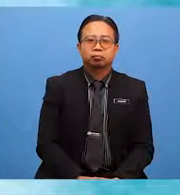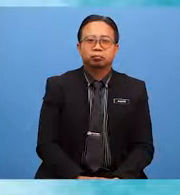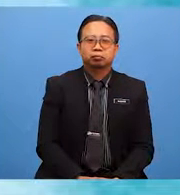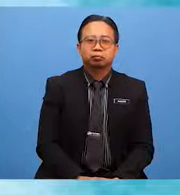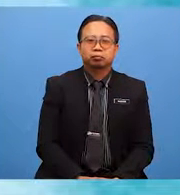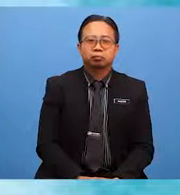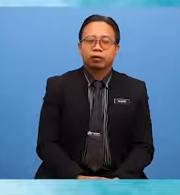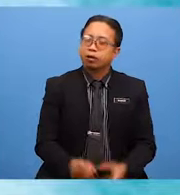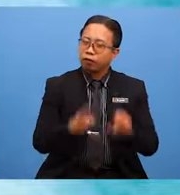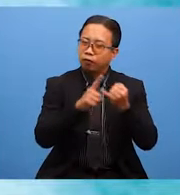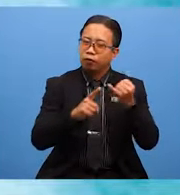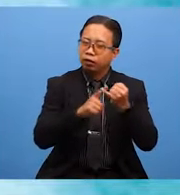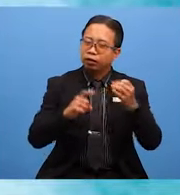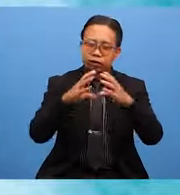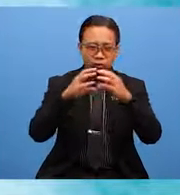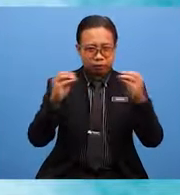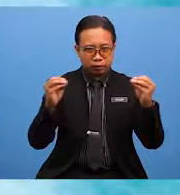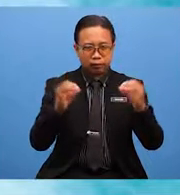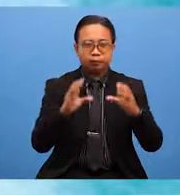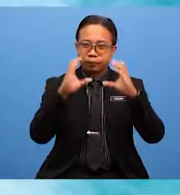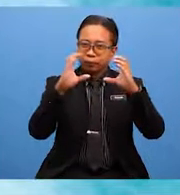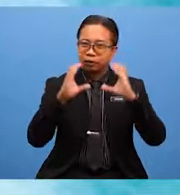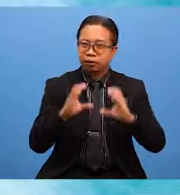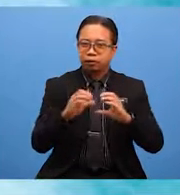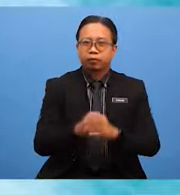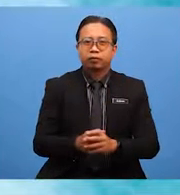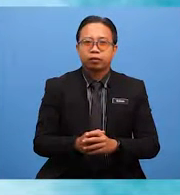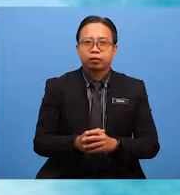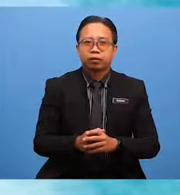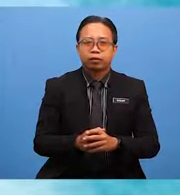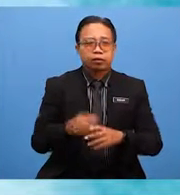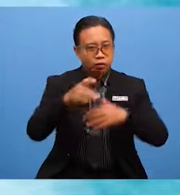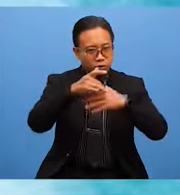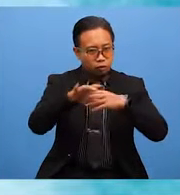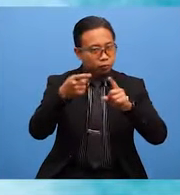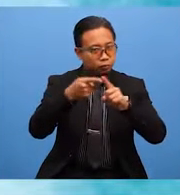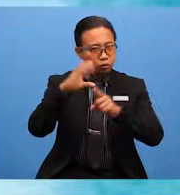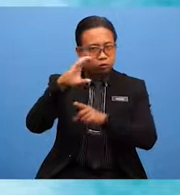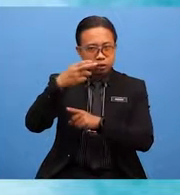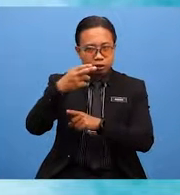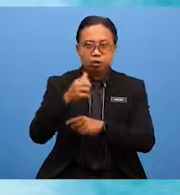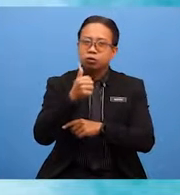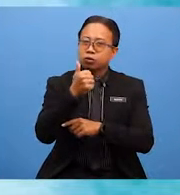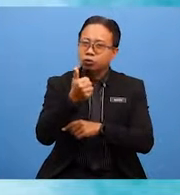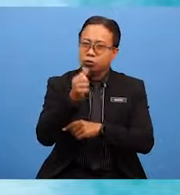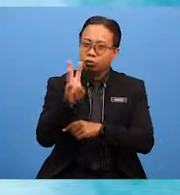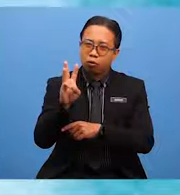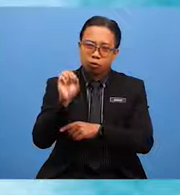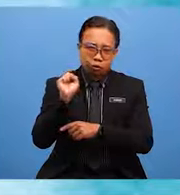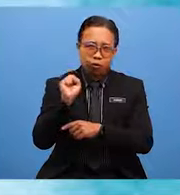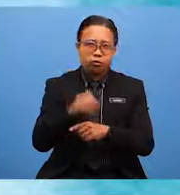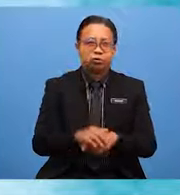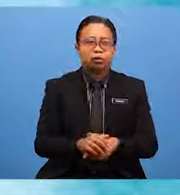And finally, the concluding paragraph. The trip to Cameron Highlands was definitely